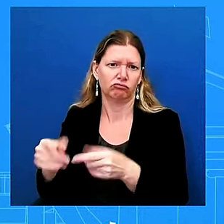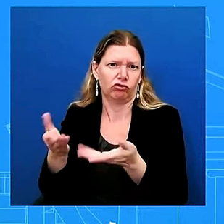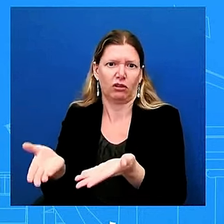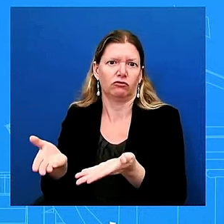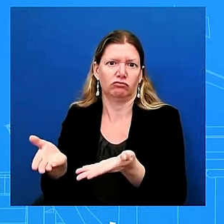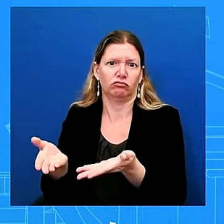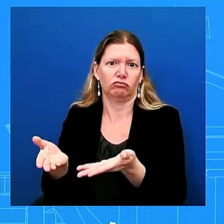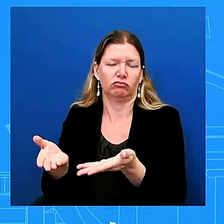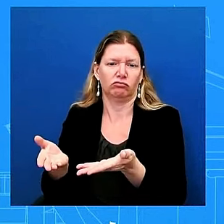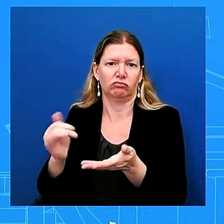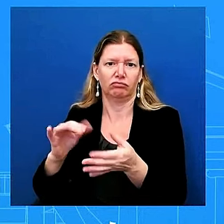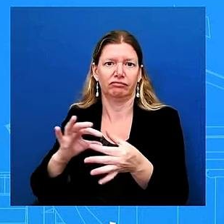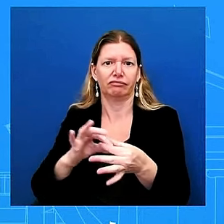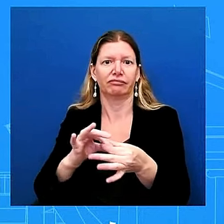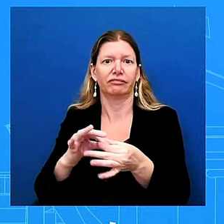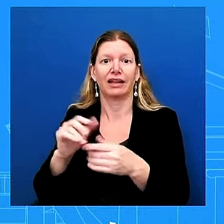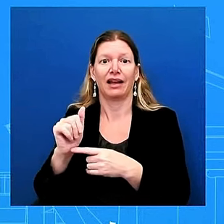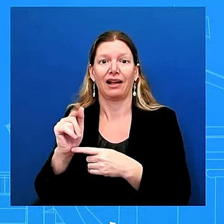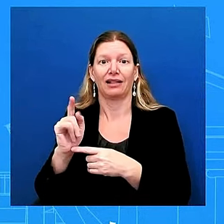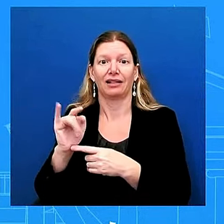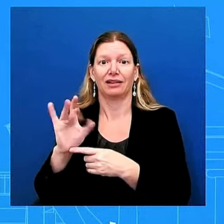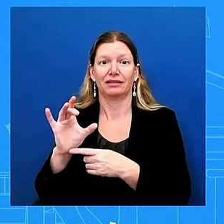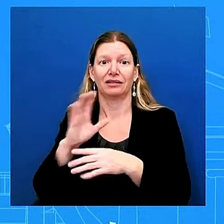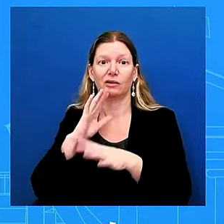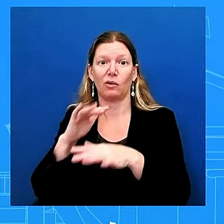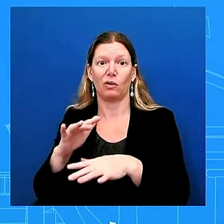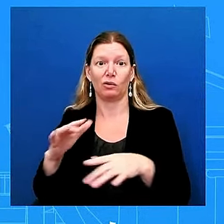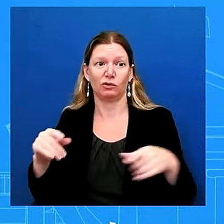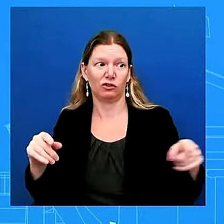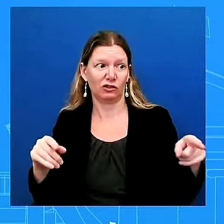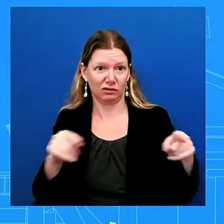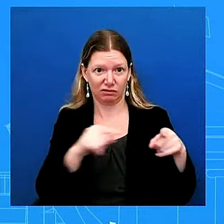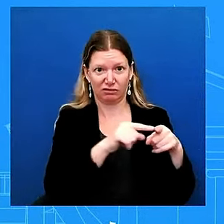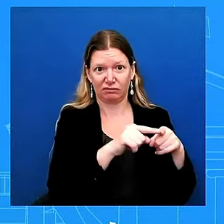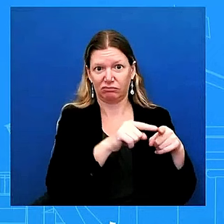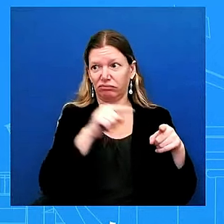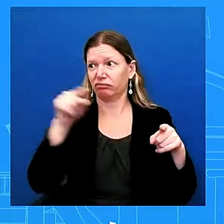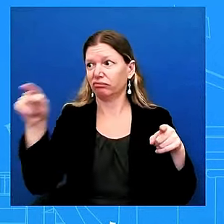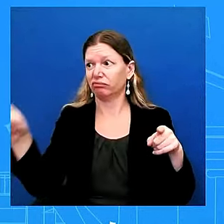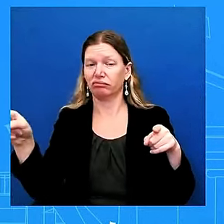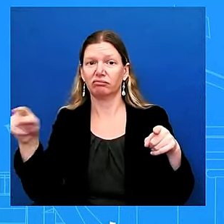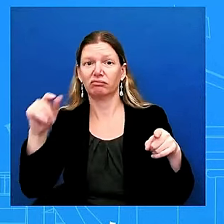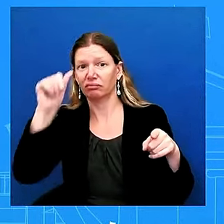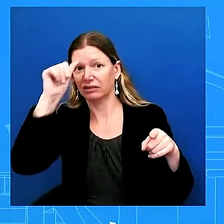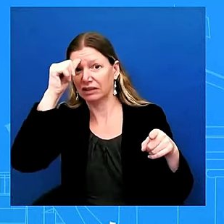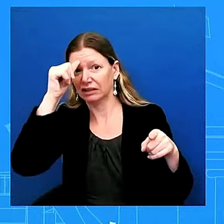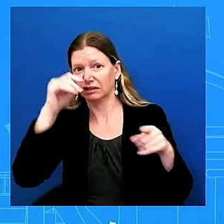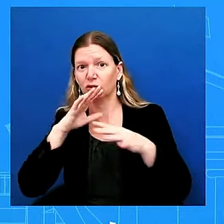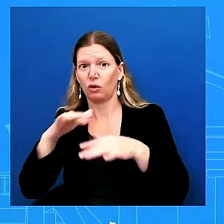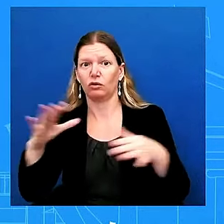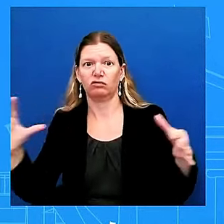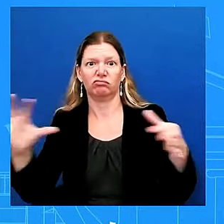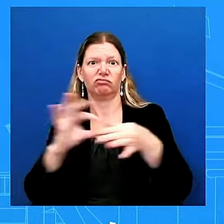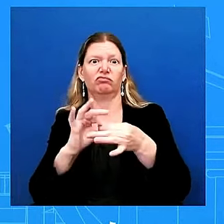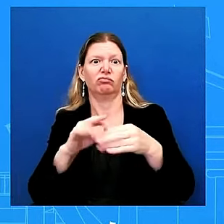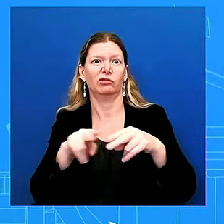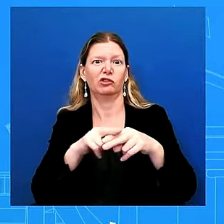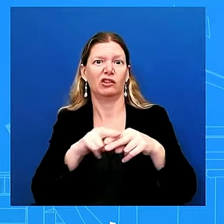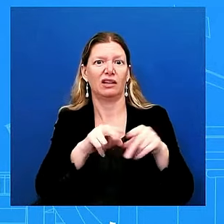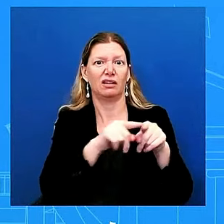indian ocean that angola is going to play a big role is is important it's going to make a difference in that region uh and